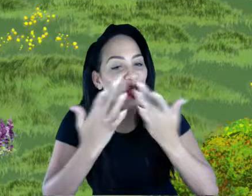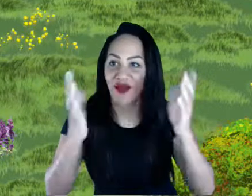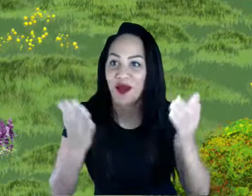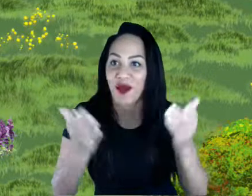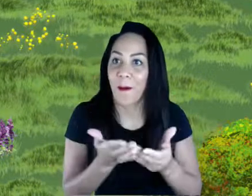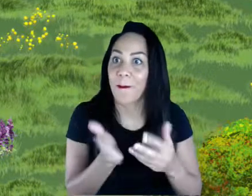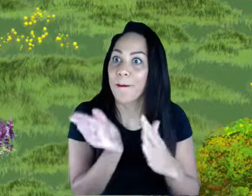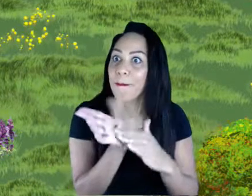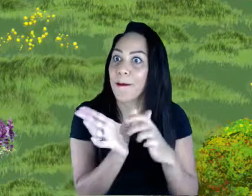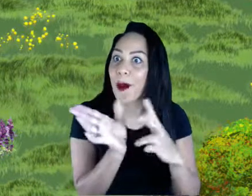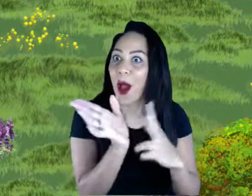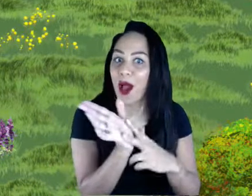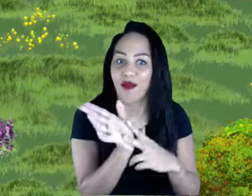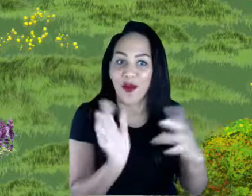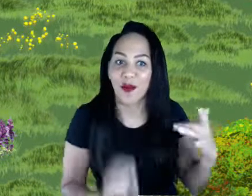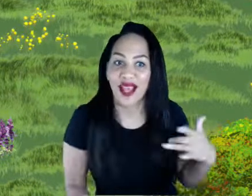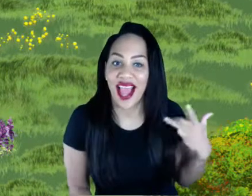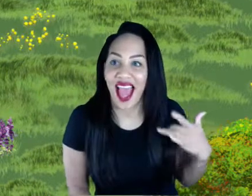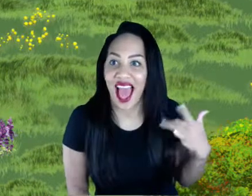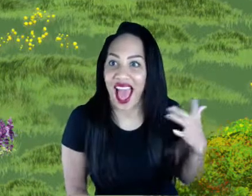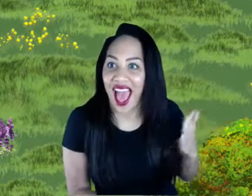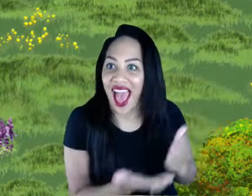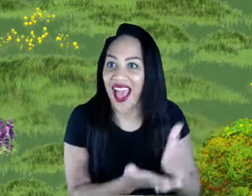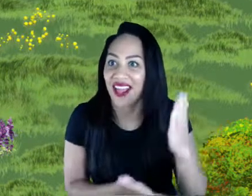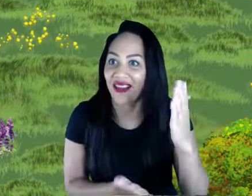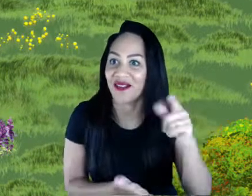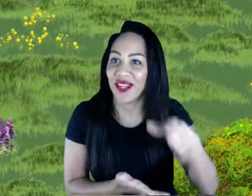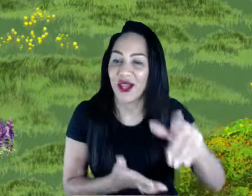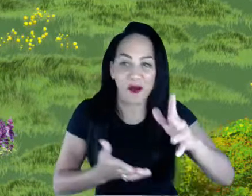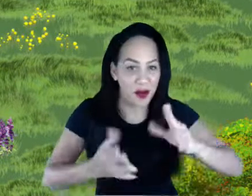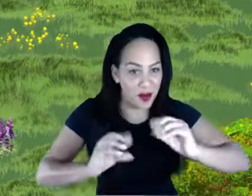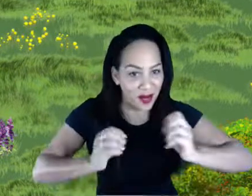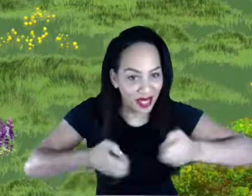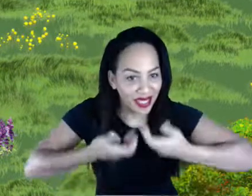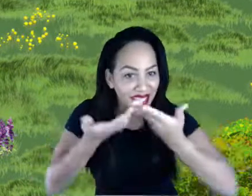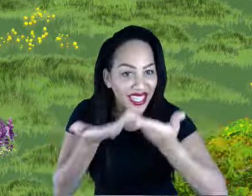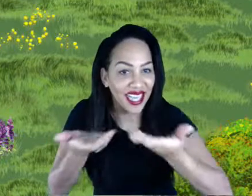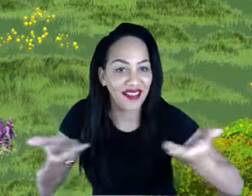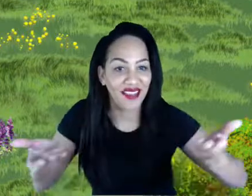He will be giving a sound healing experience to, to all the participants.